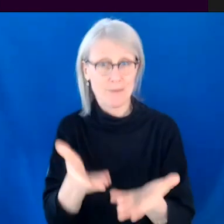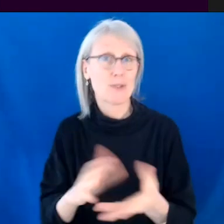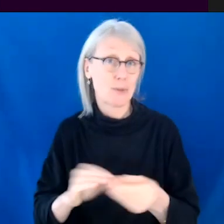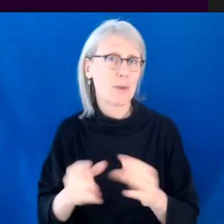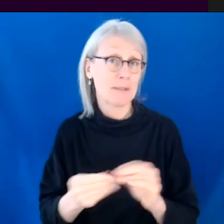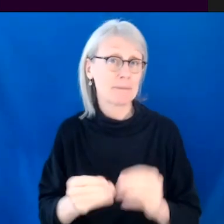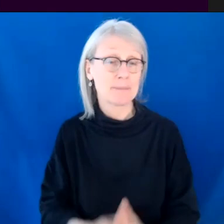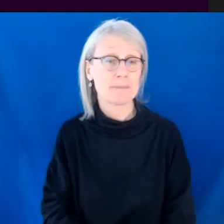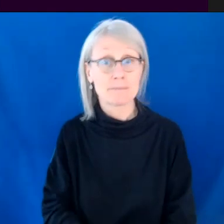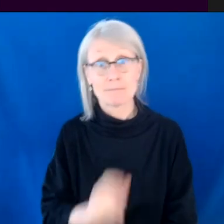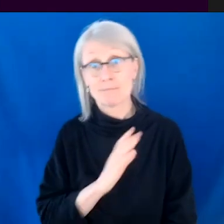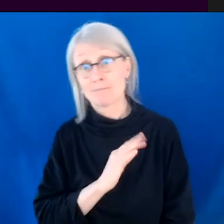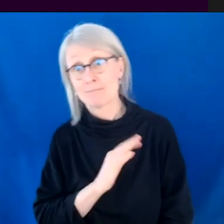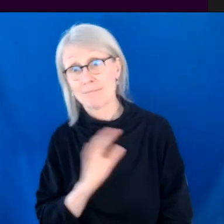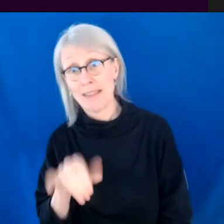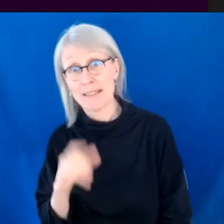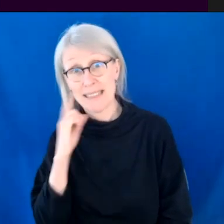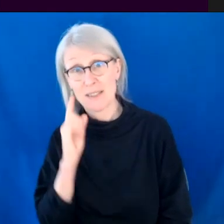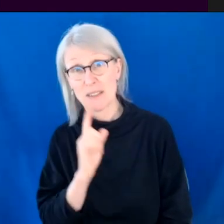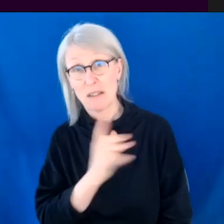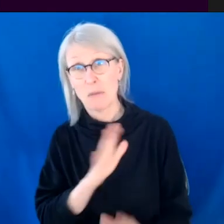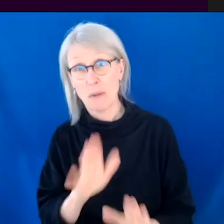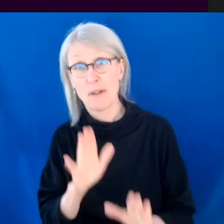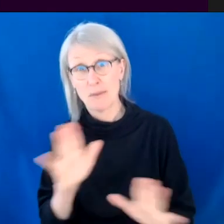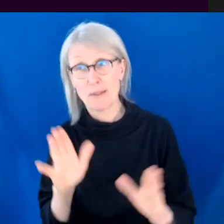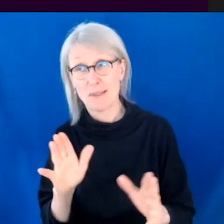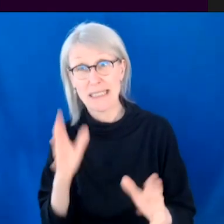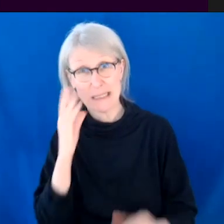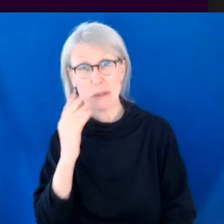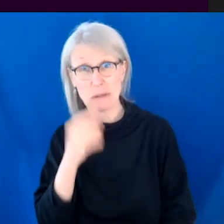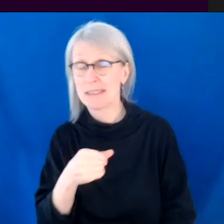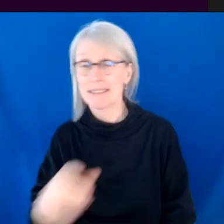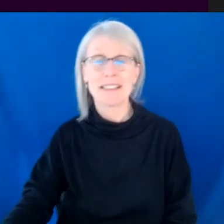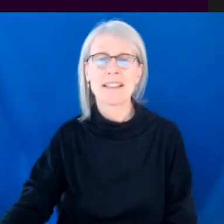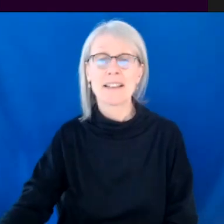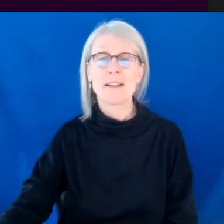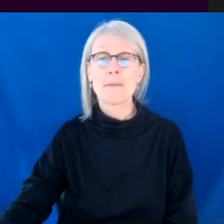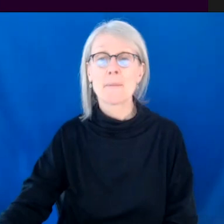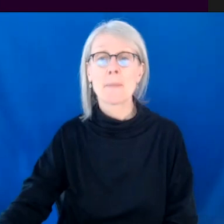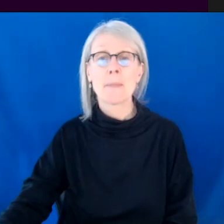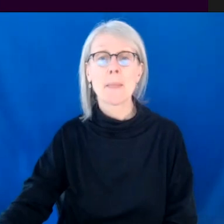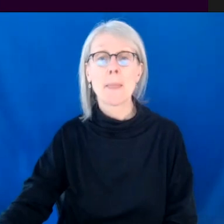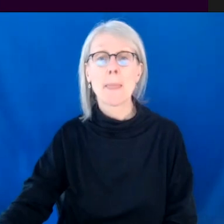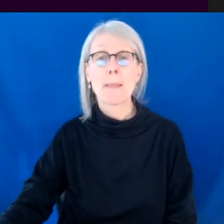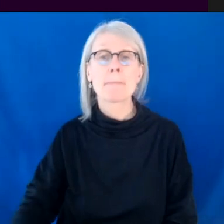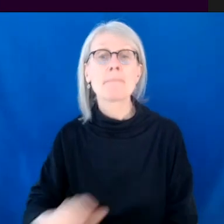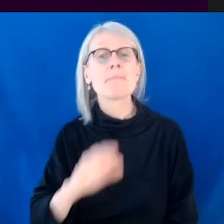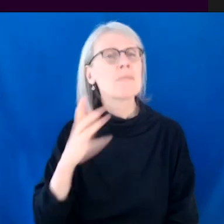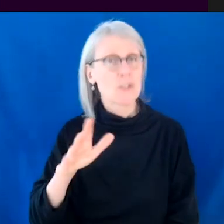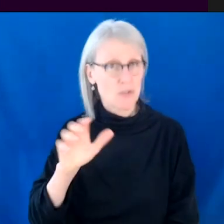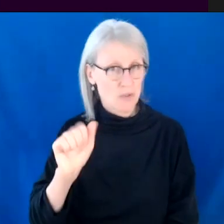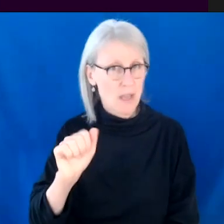That sounds like an absolute dream. It sounds like so much fun. Um, so you've worked with Anne-Marie and